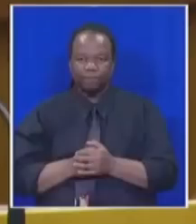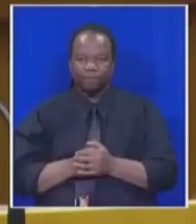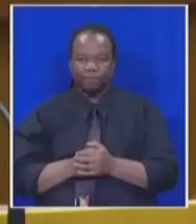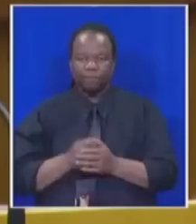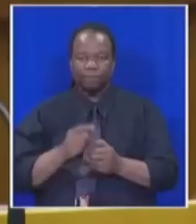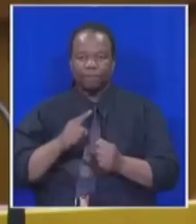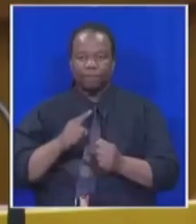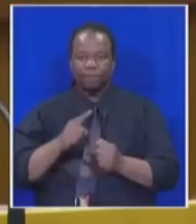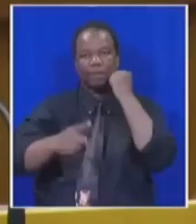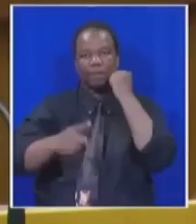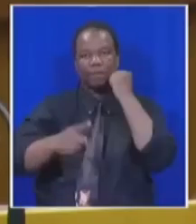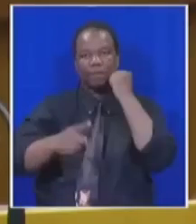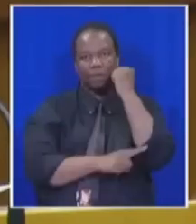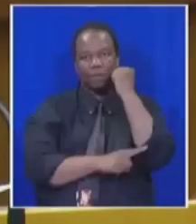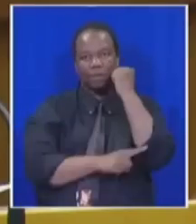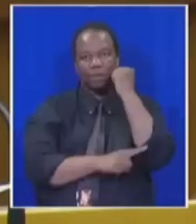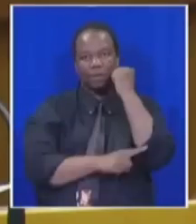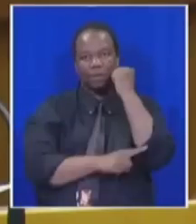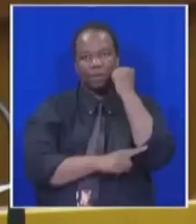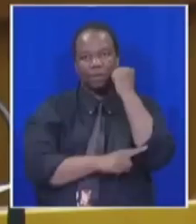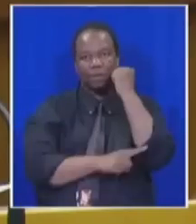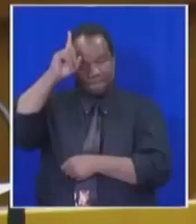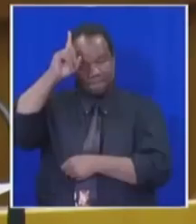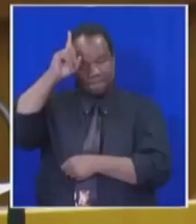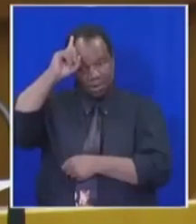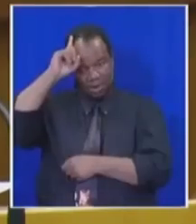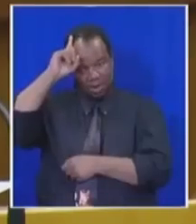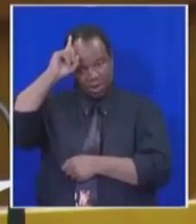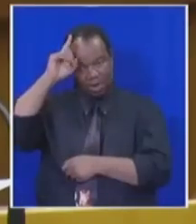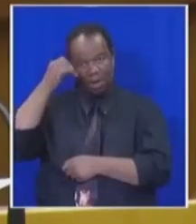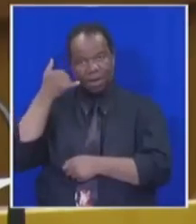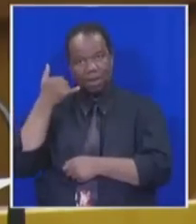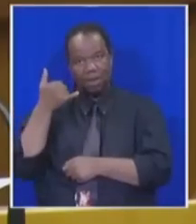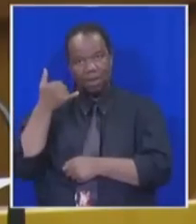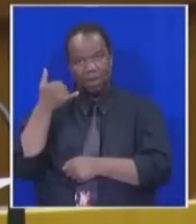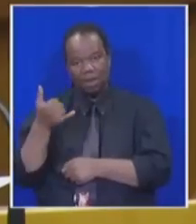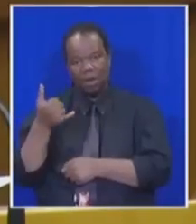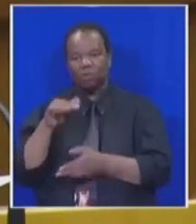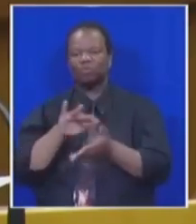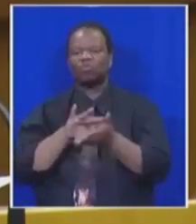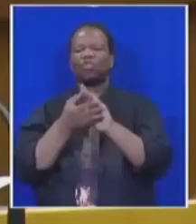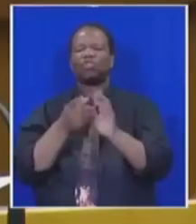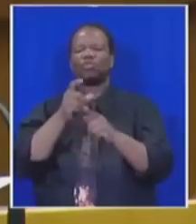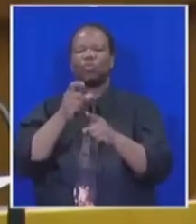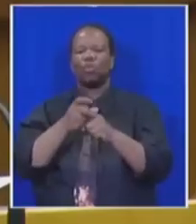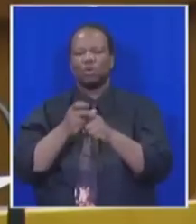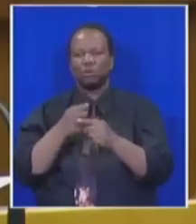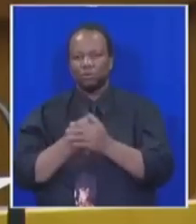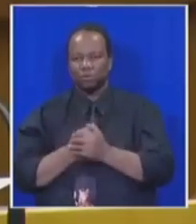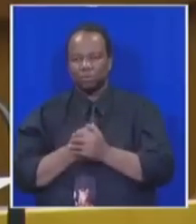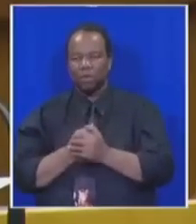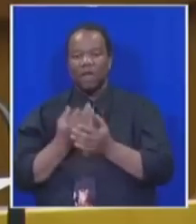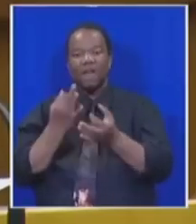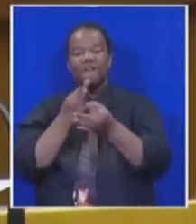So finally, President Mandela, if I had to adapt his words.